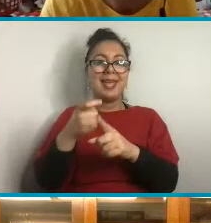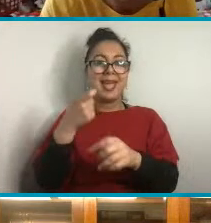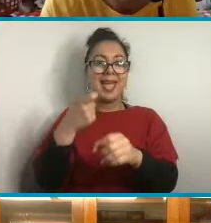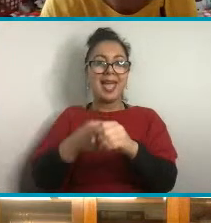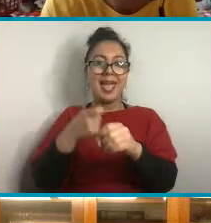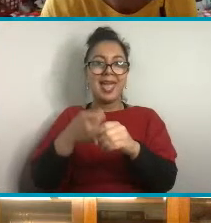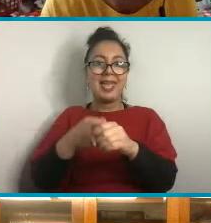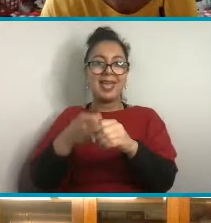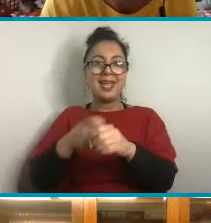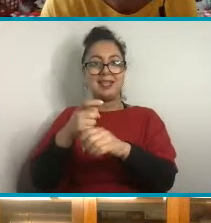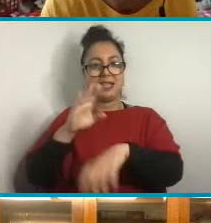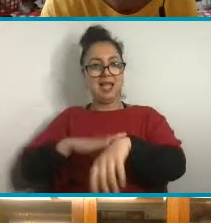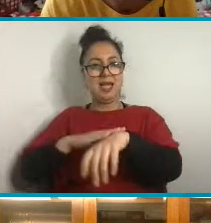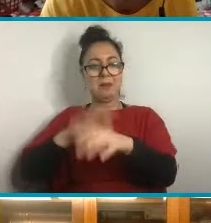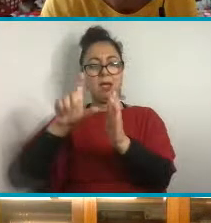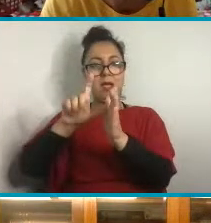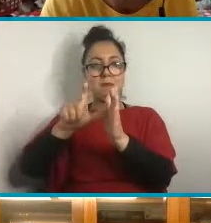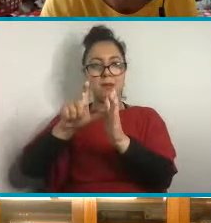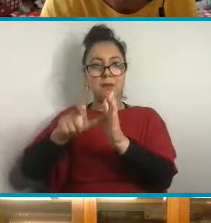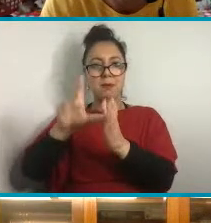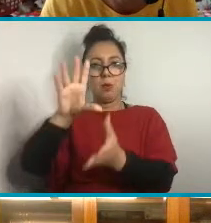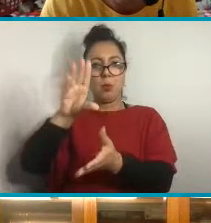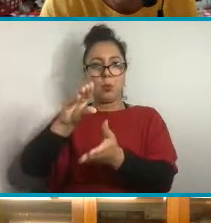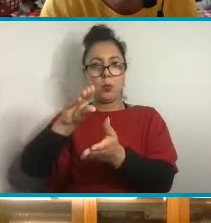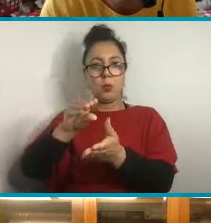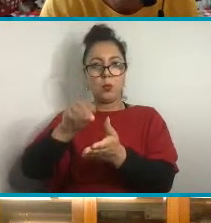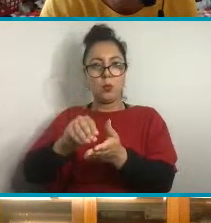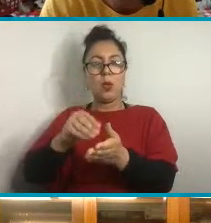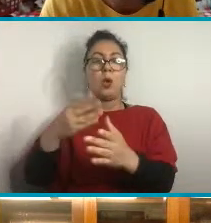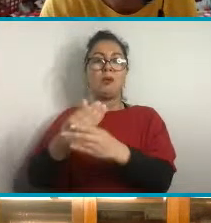Now. That's my favourite, I think.